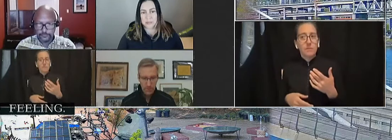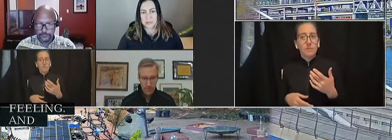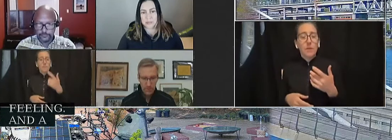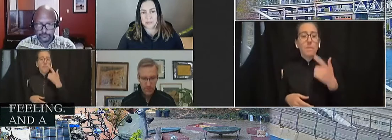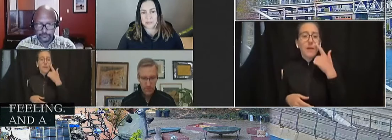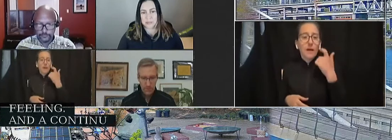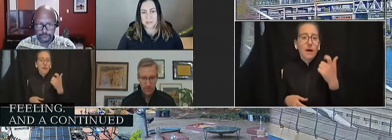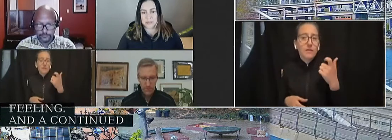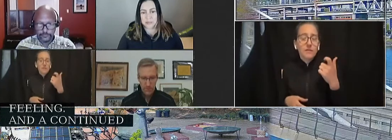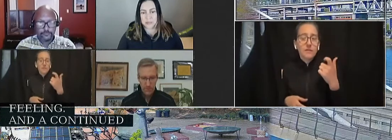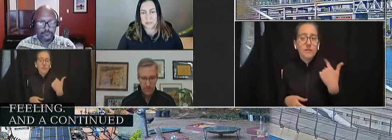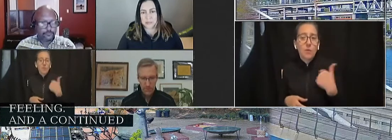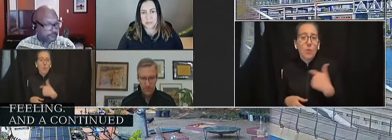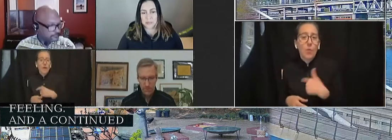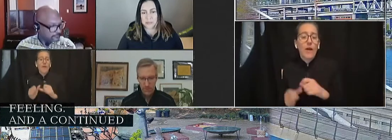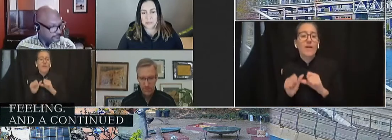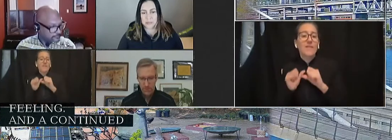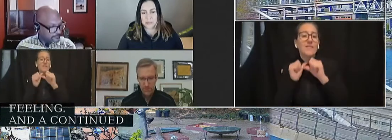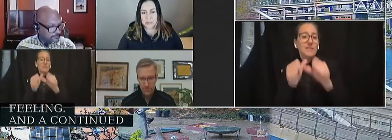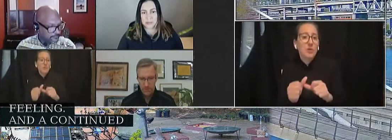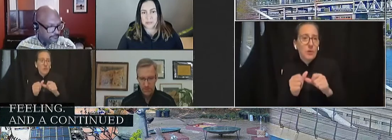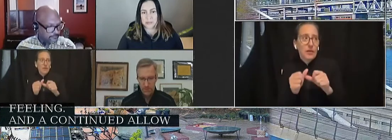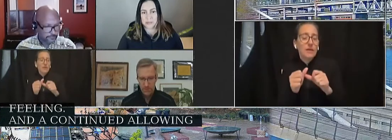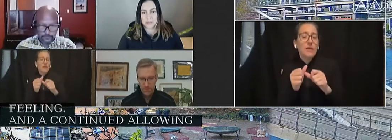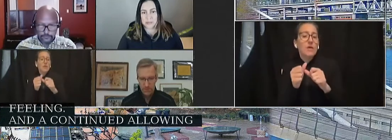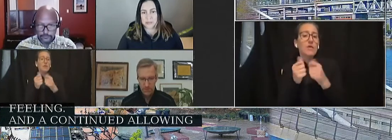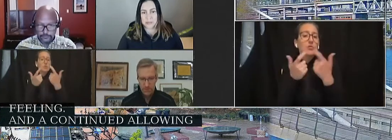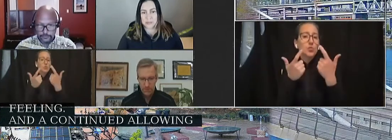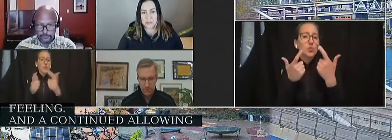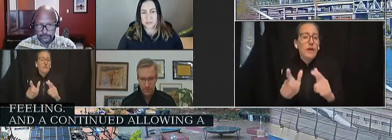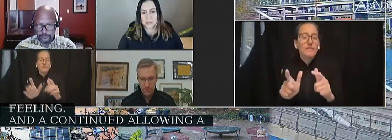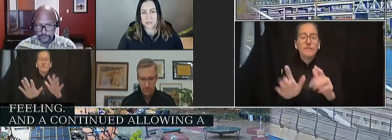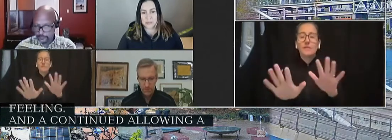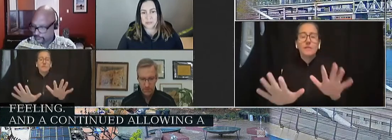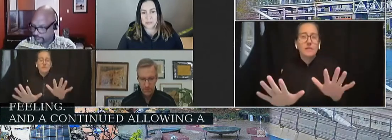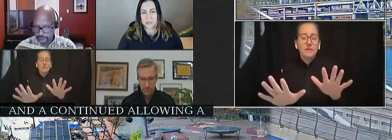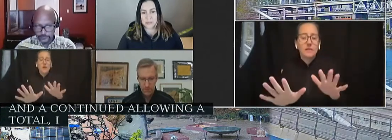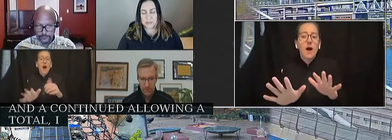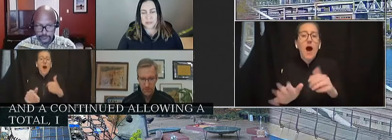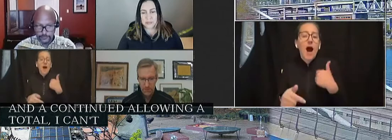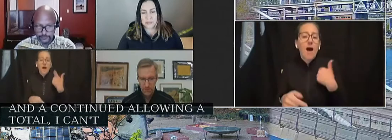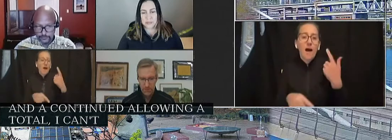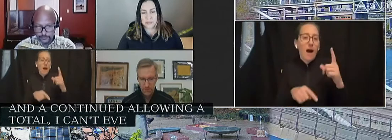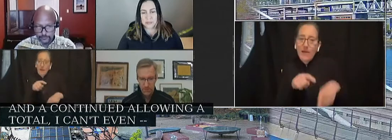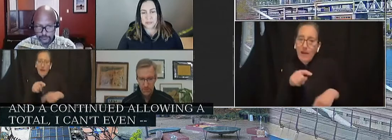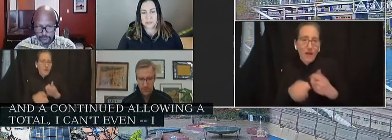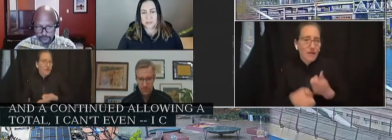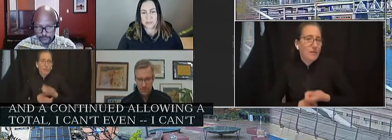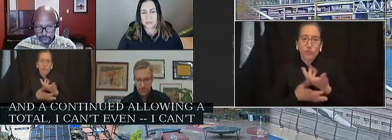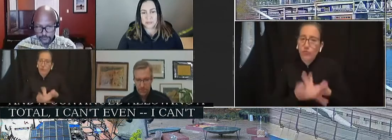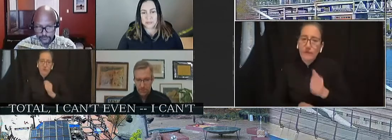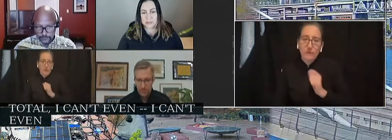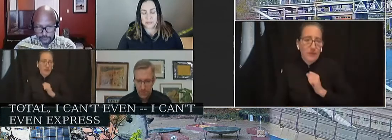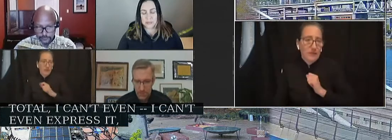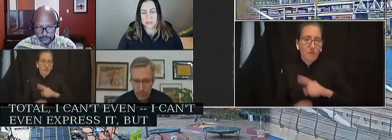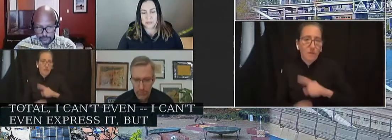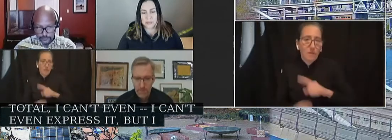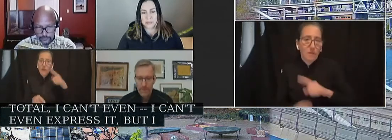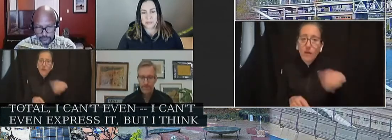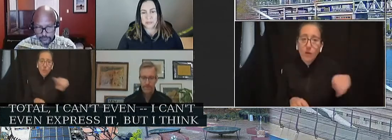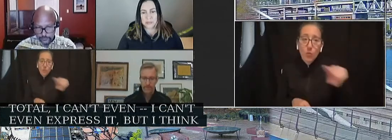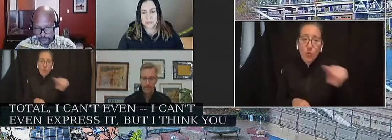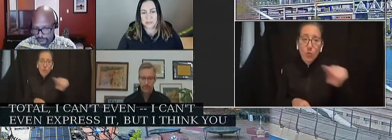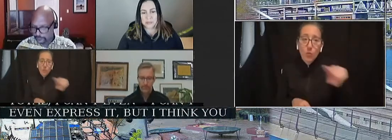of total, I can't even, I can't even express it, but I think you all know